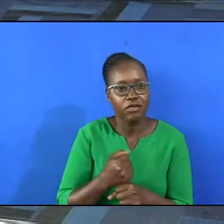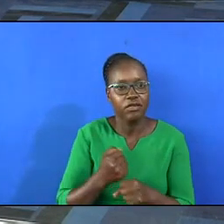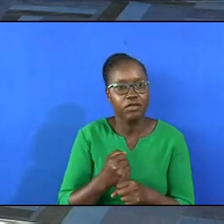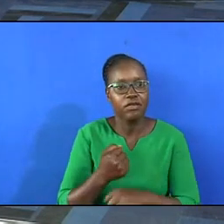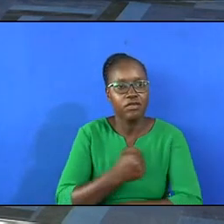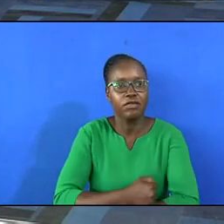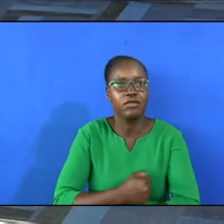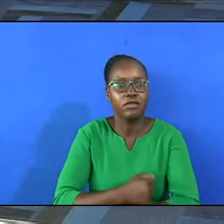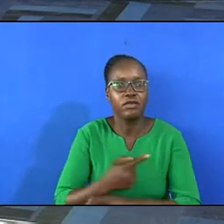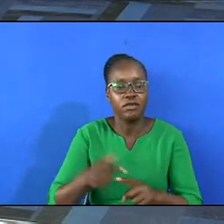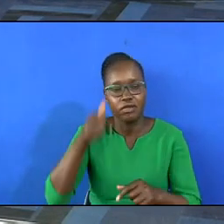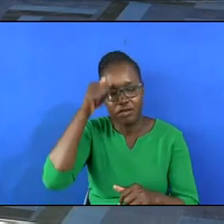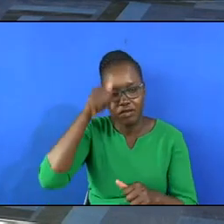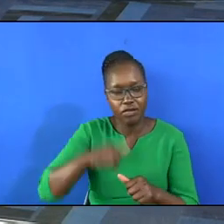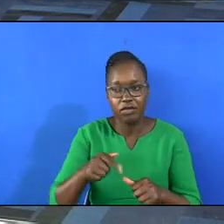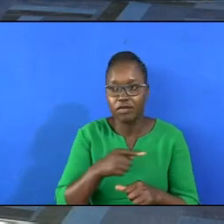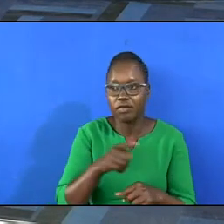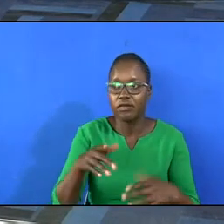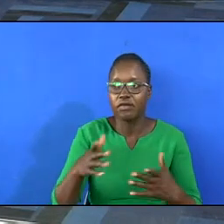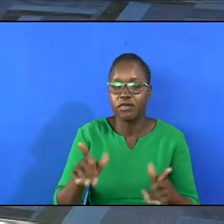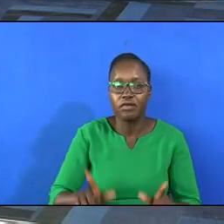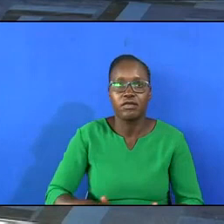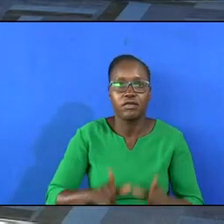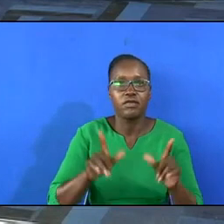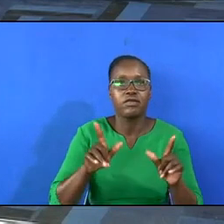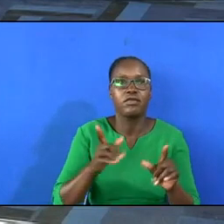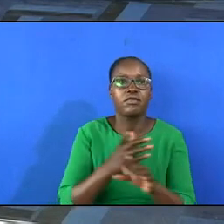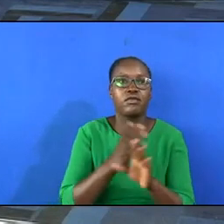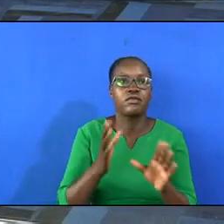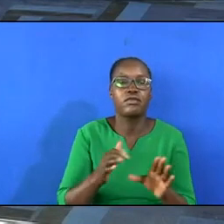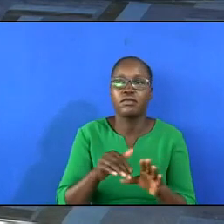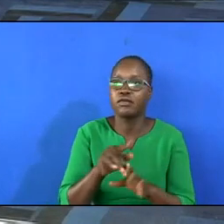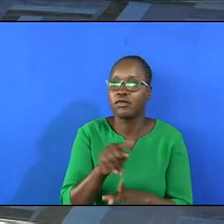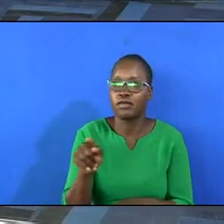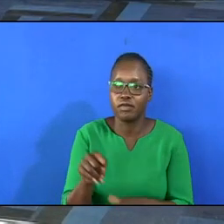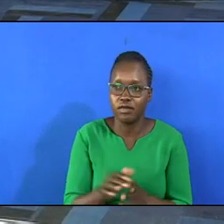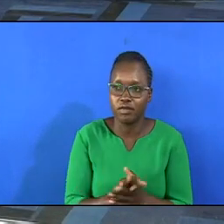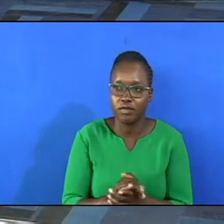remember you of how you lifted up Christ of the pulpit.